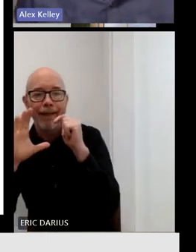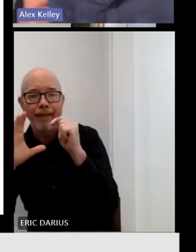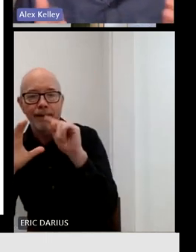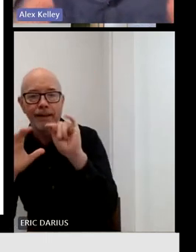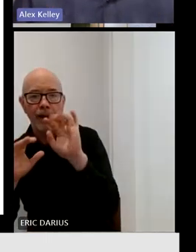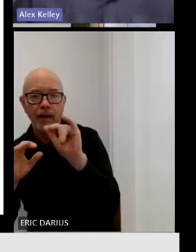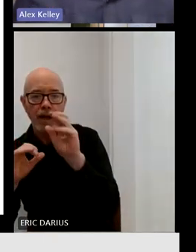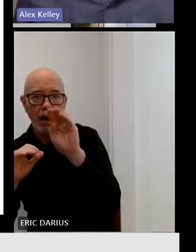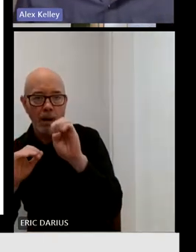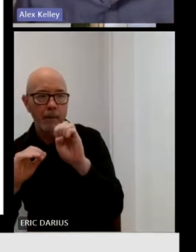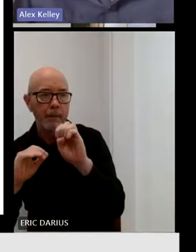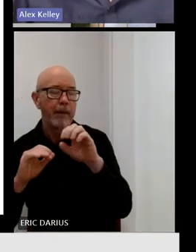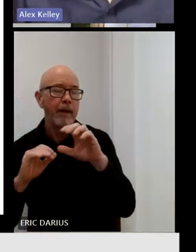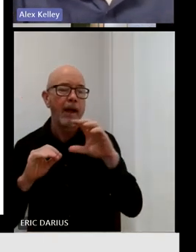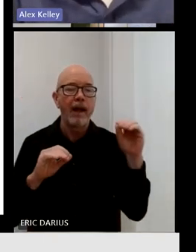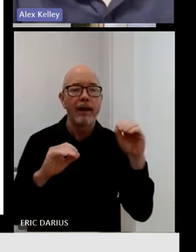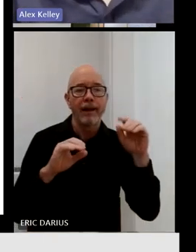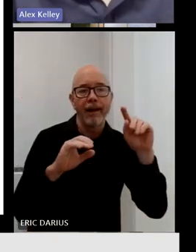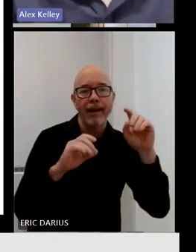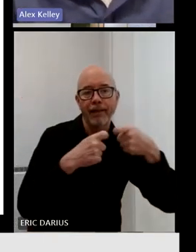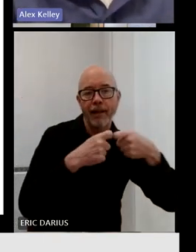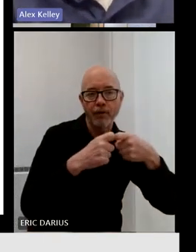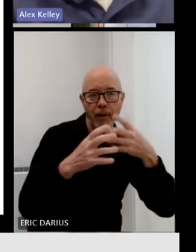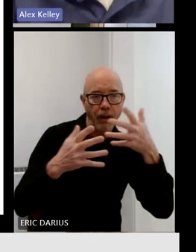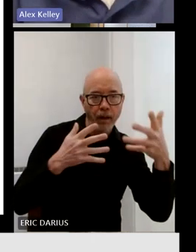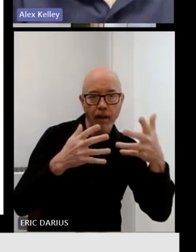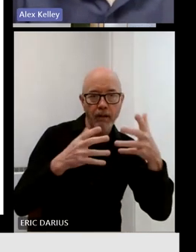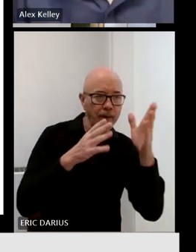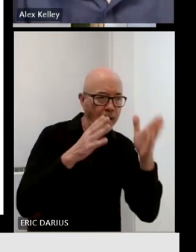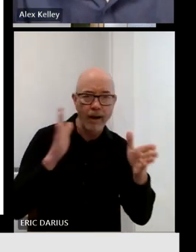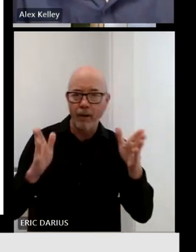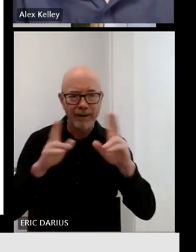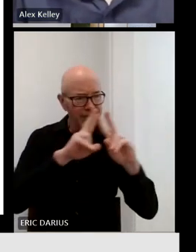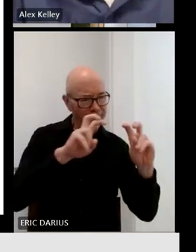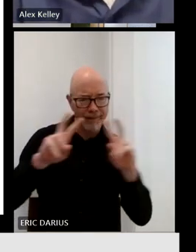frictionless and efficient of a process of doing that as possible?